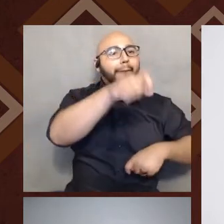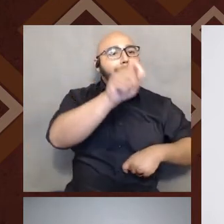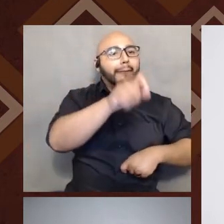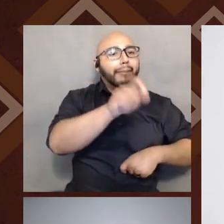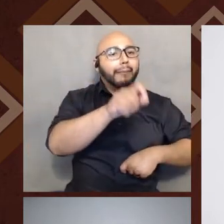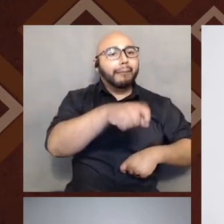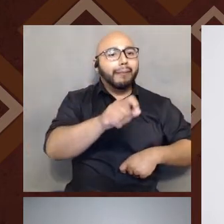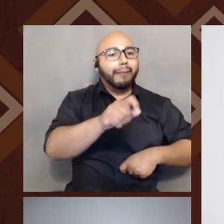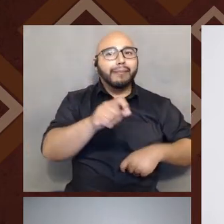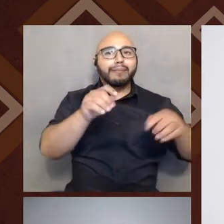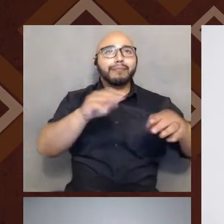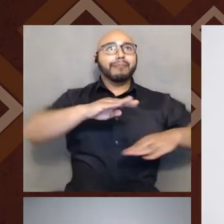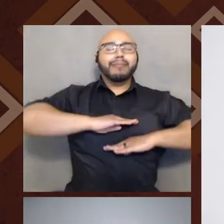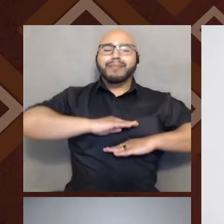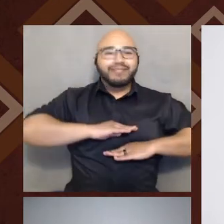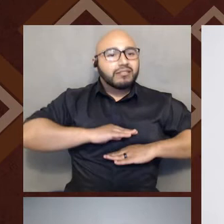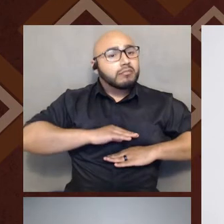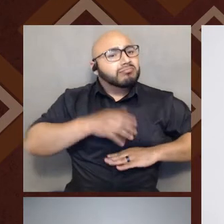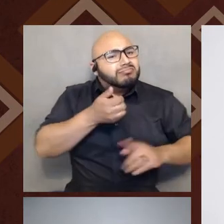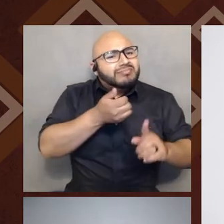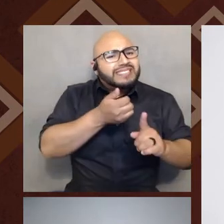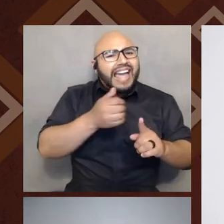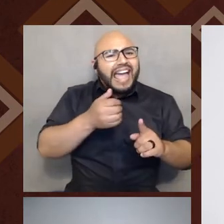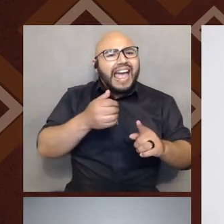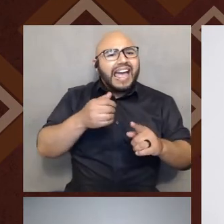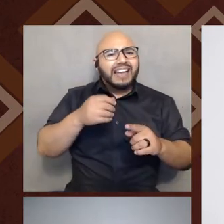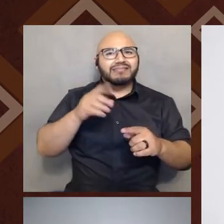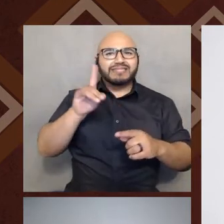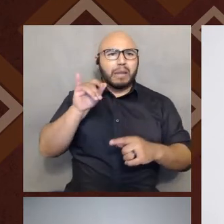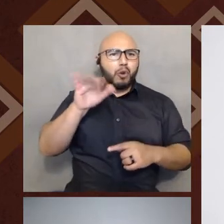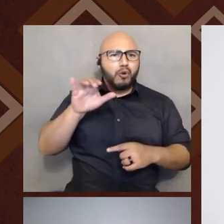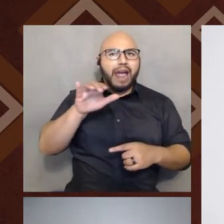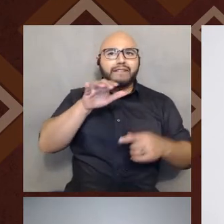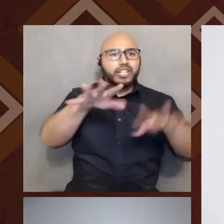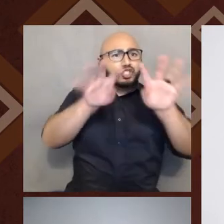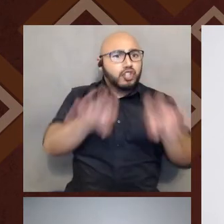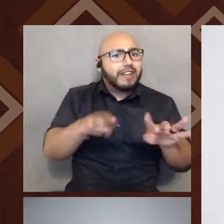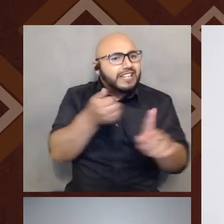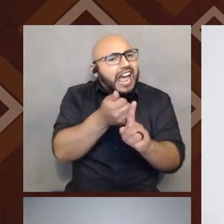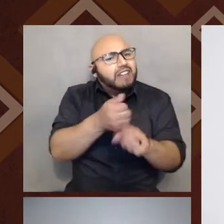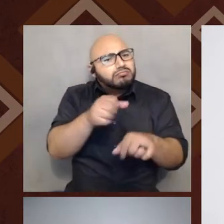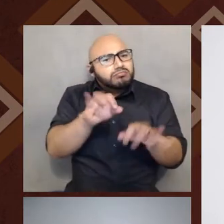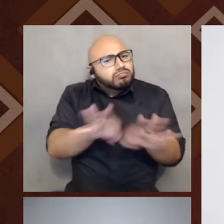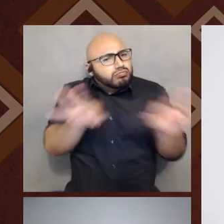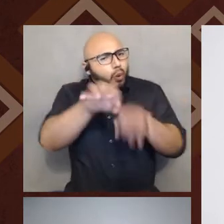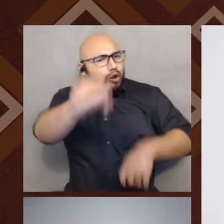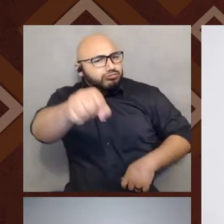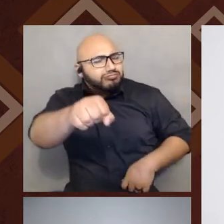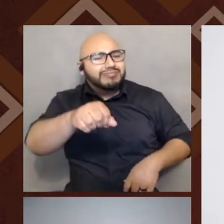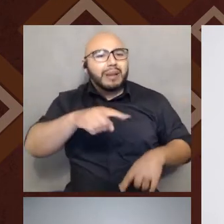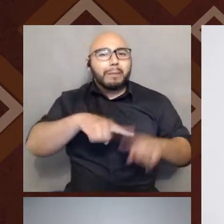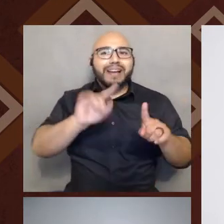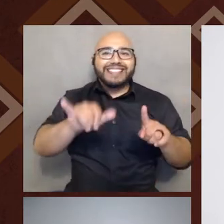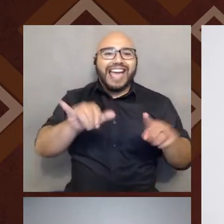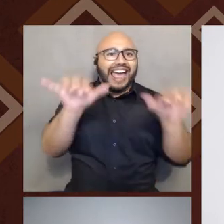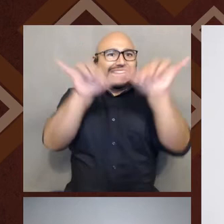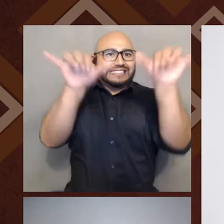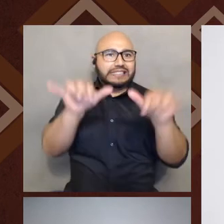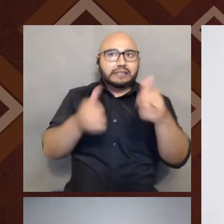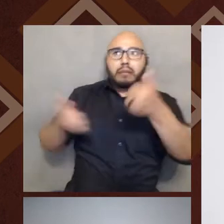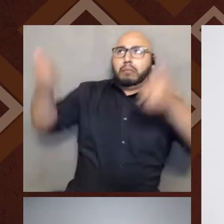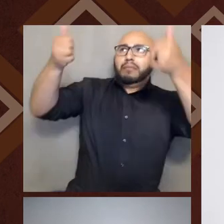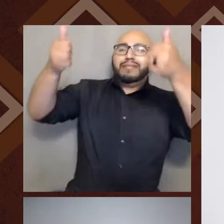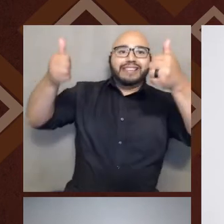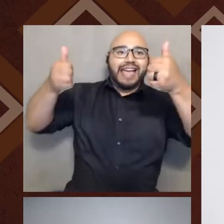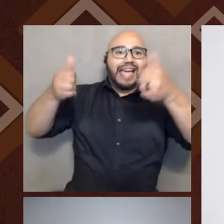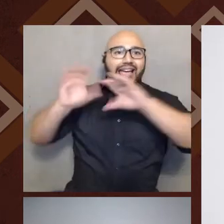While those represent something important, those are symbolic of larger systems categorizing us. And we